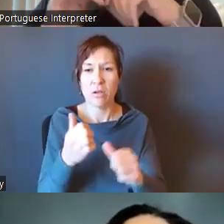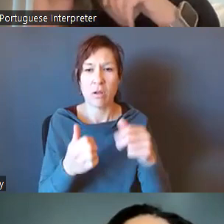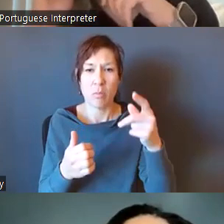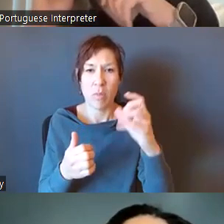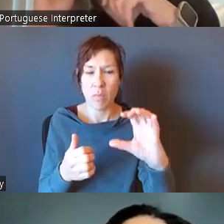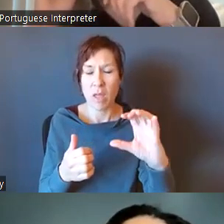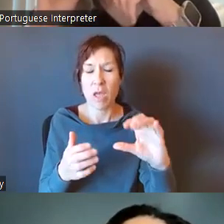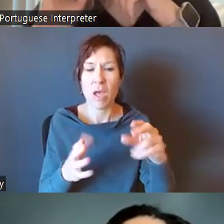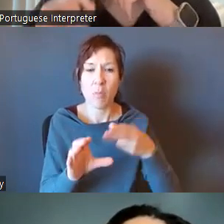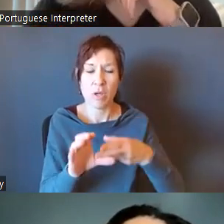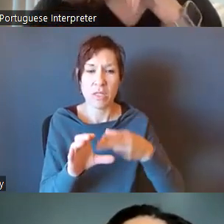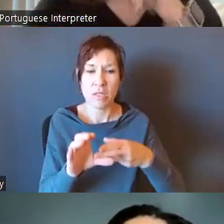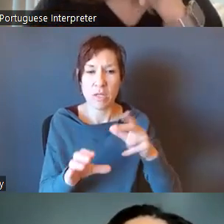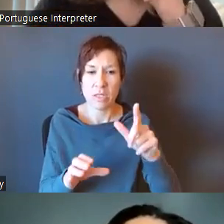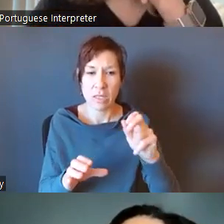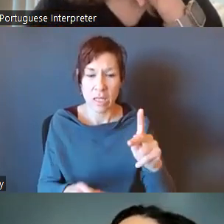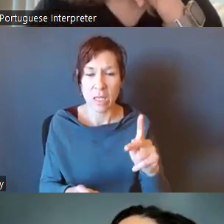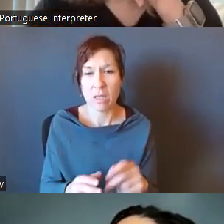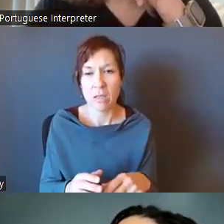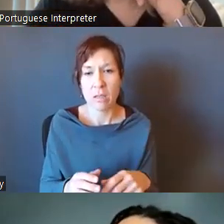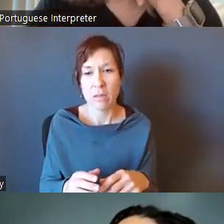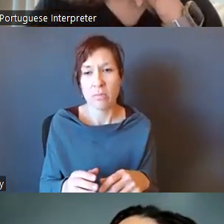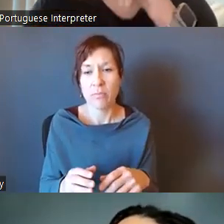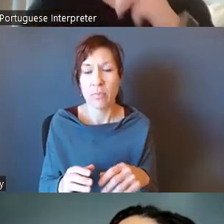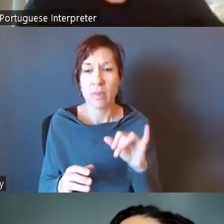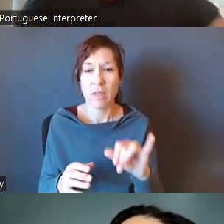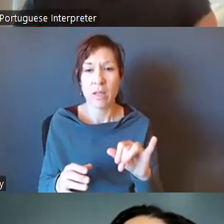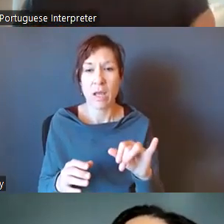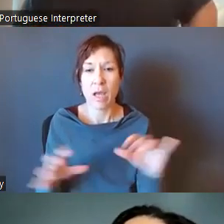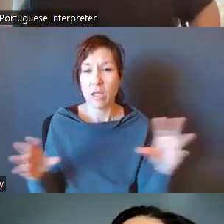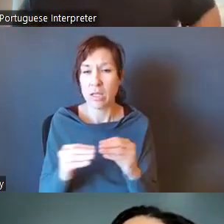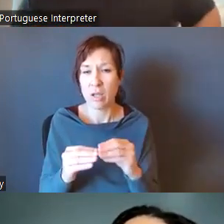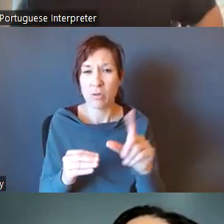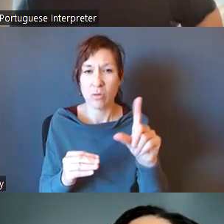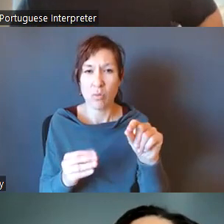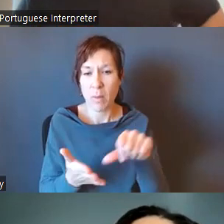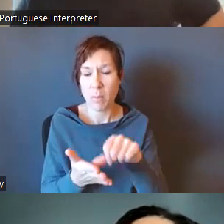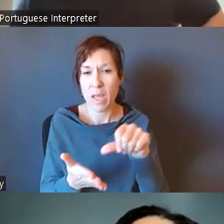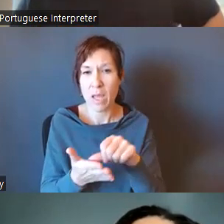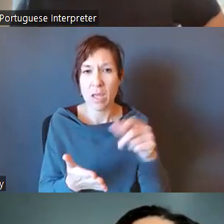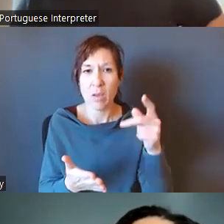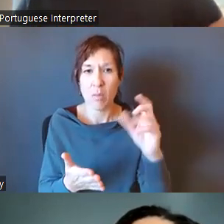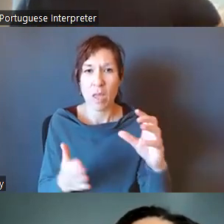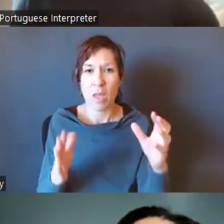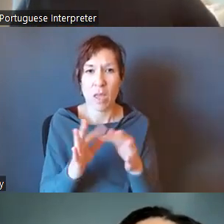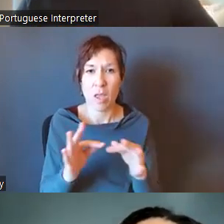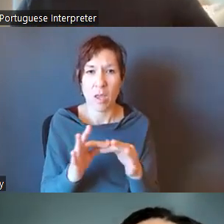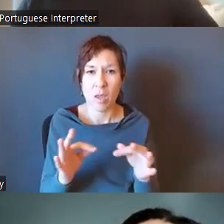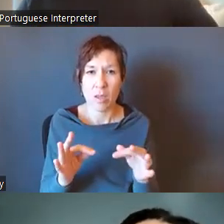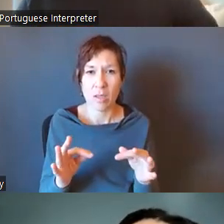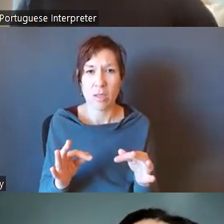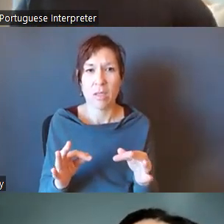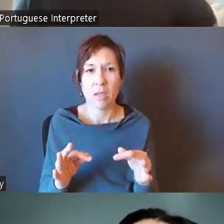And what those are is it's 20 pages of public comments that came in through listening